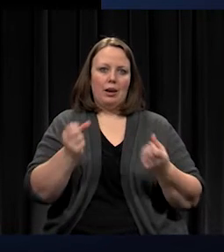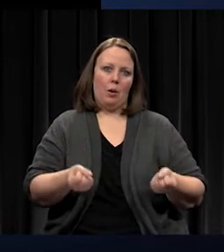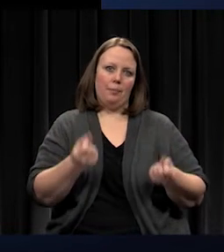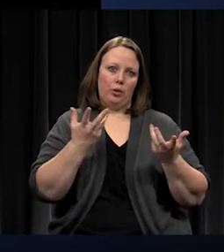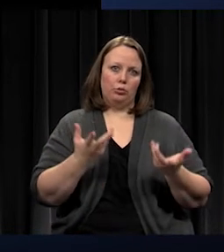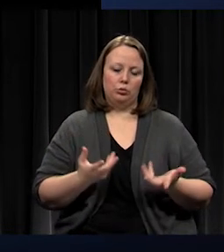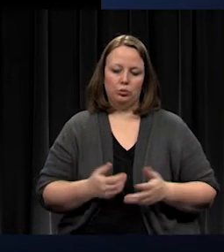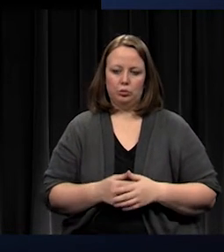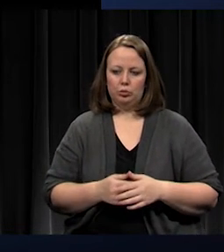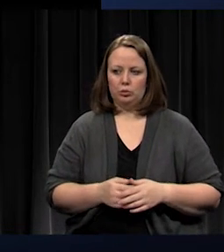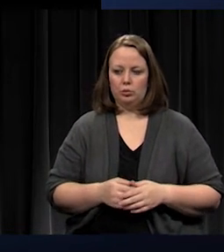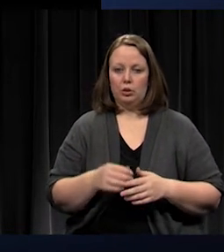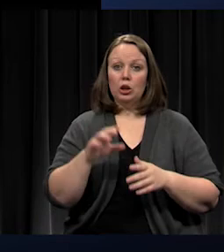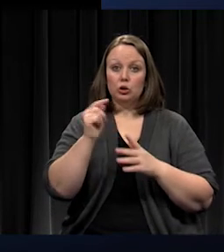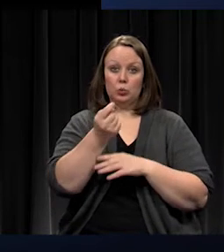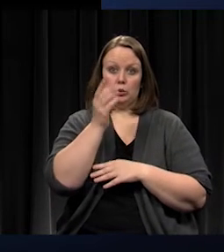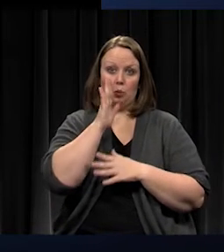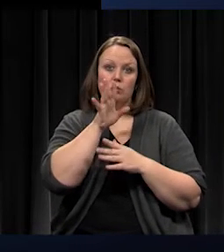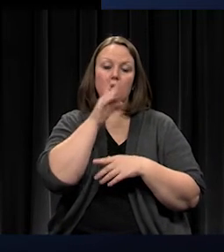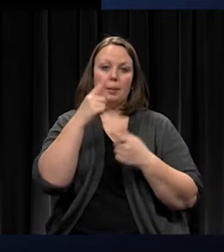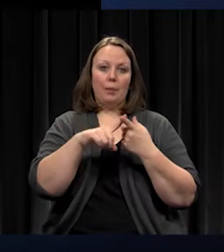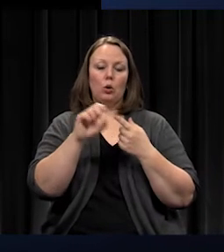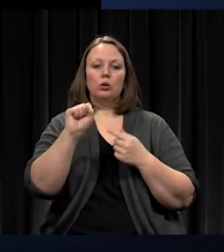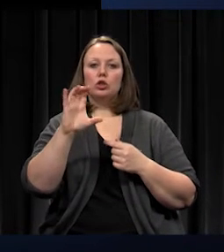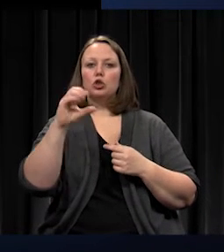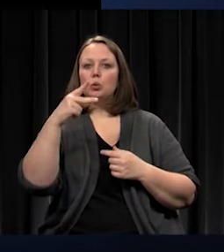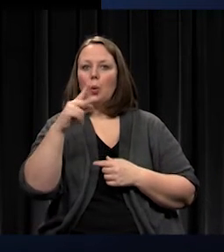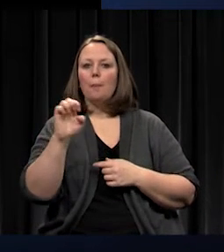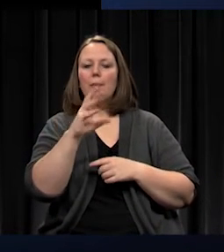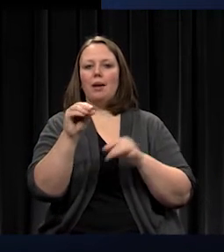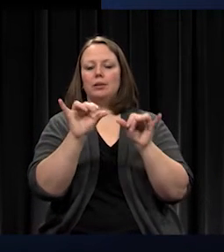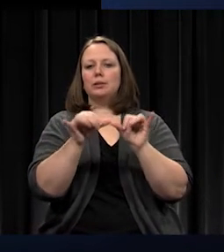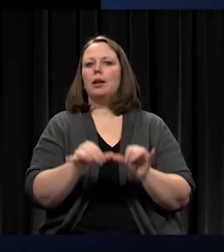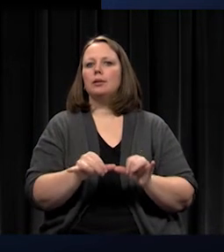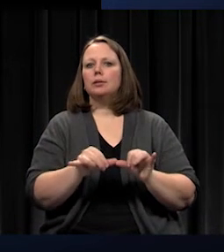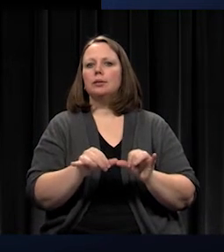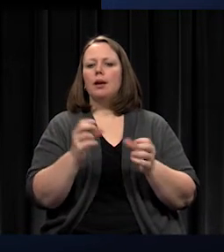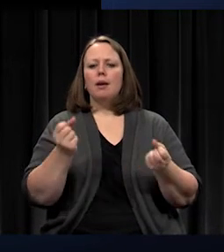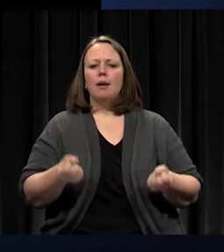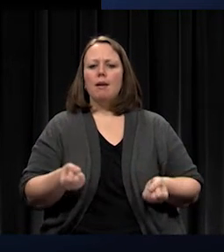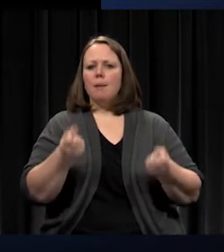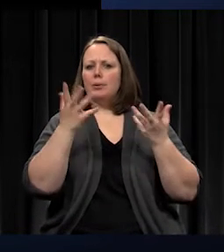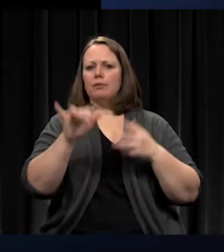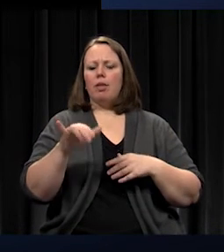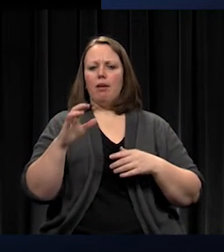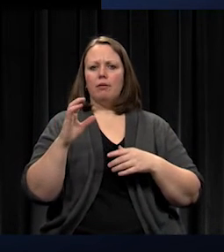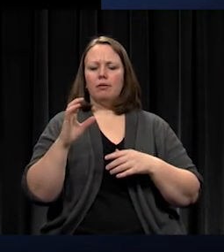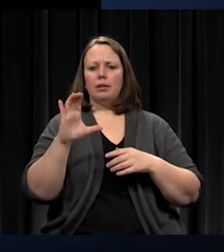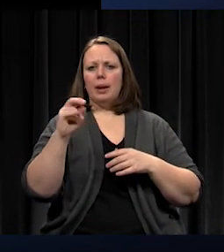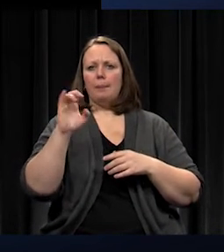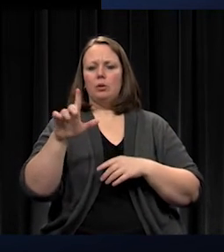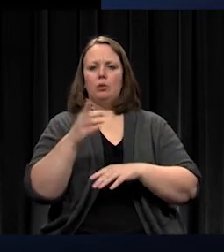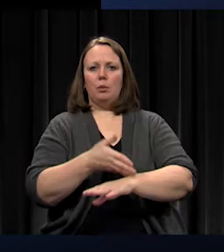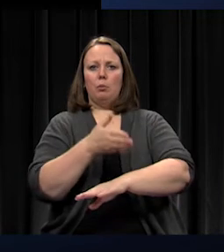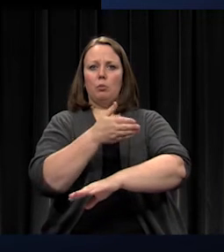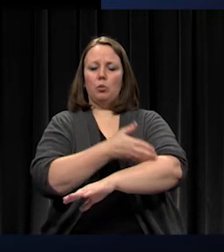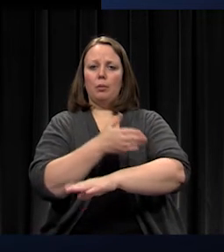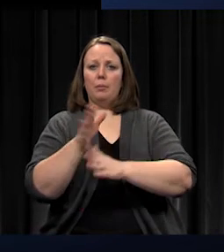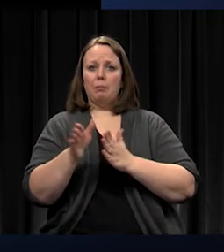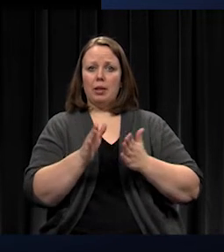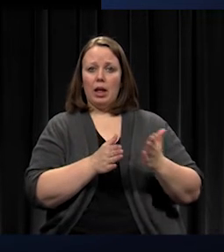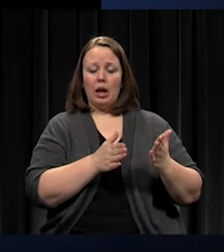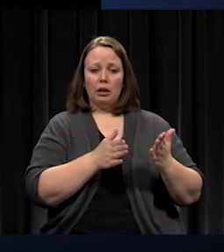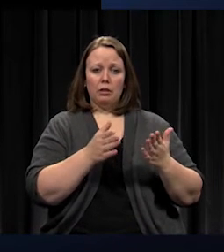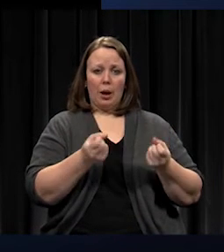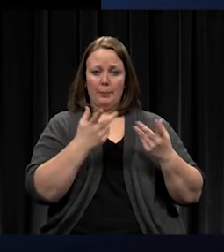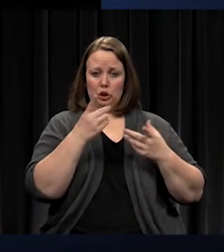Tuesday, we'll talk about scope and sizing. How much of this capital improvement plan do we believe we need? When do we need it? Is it